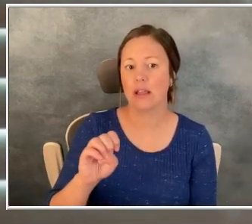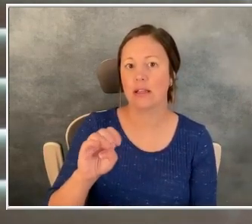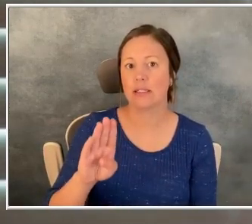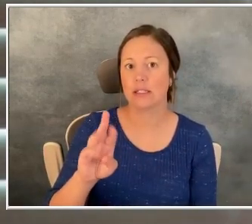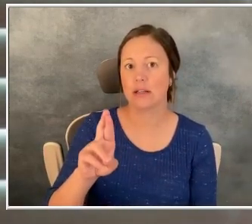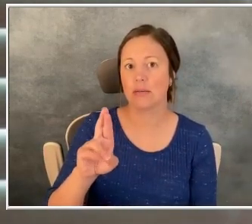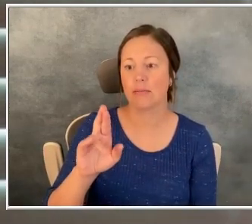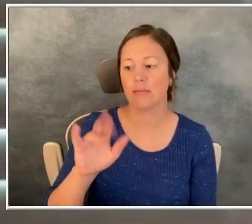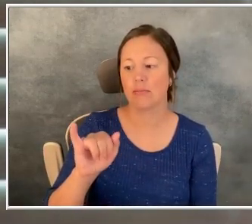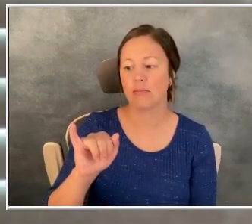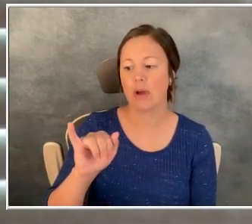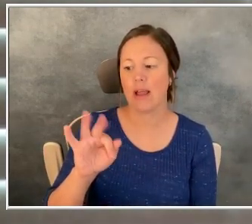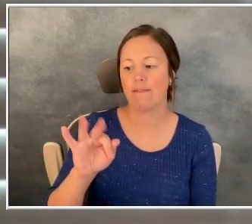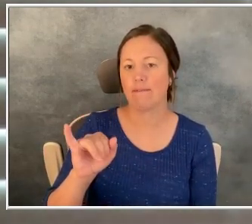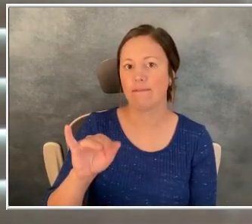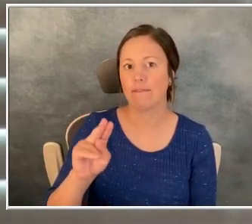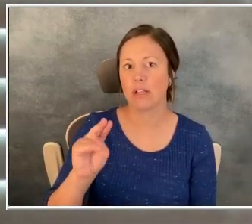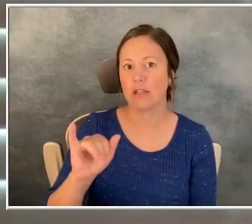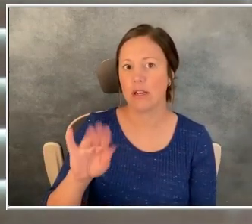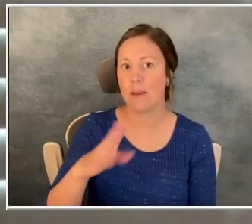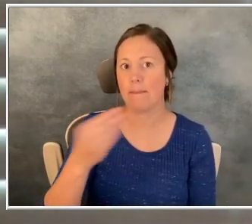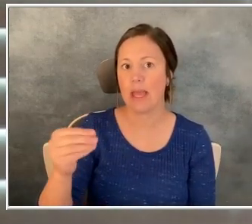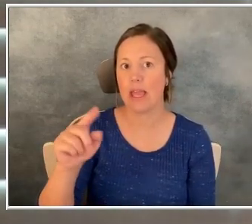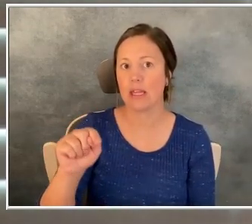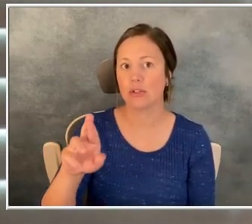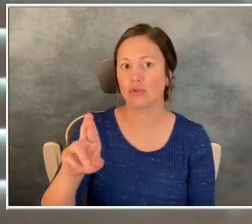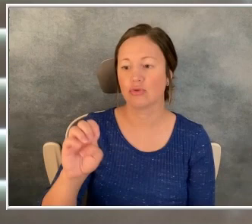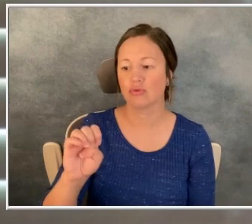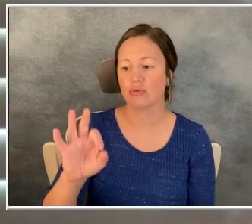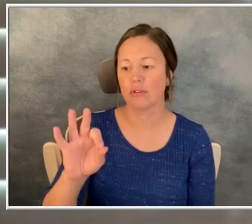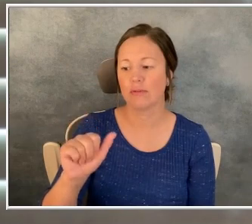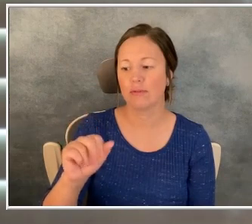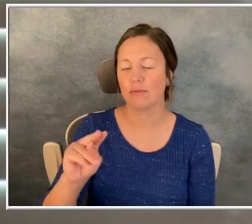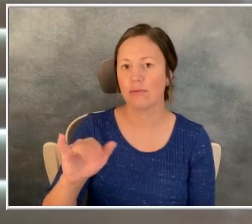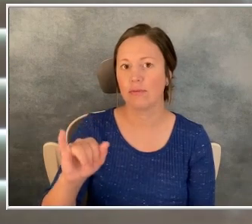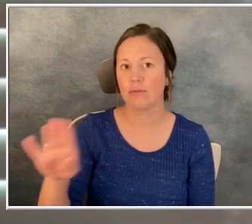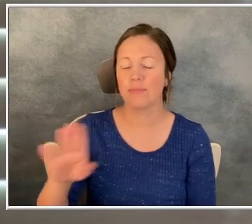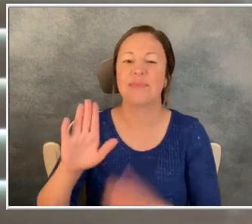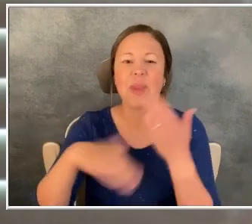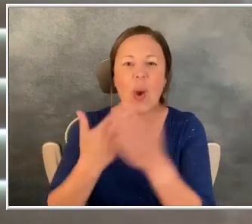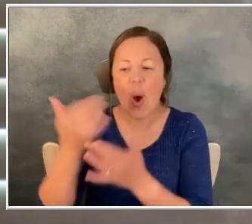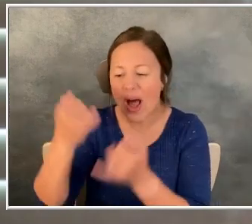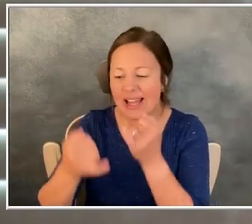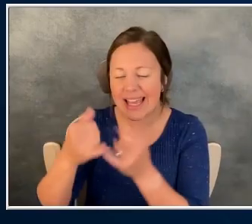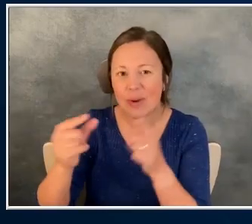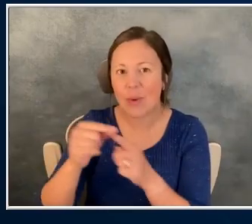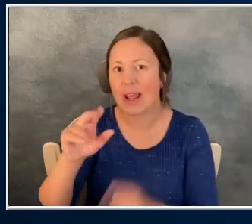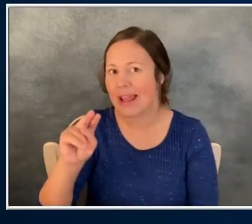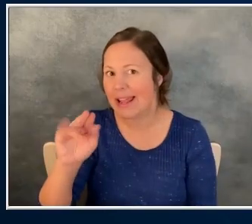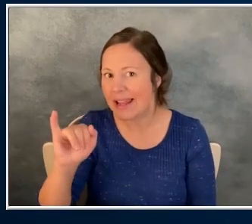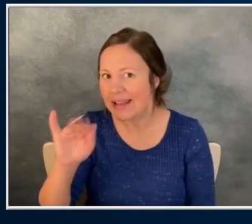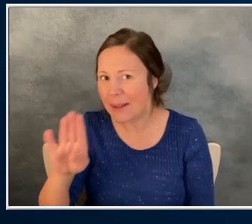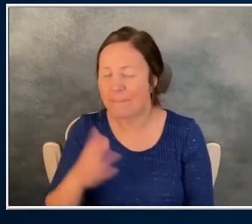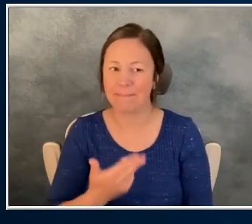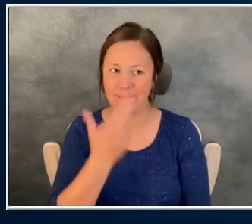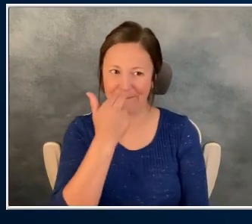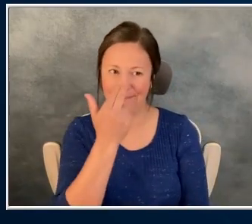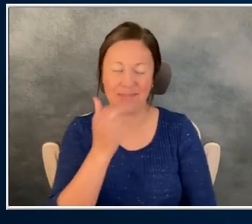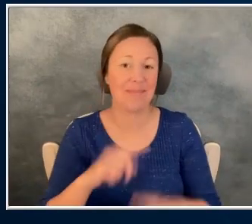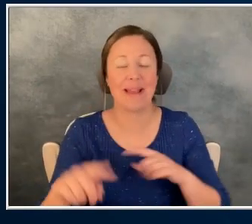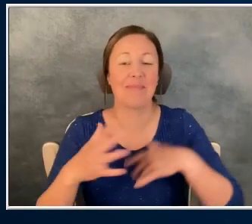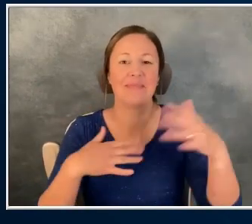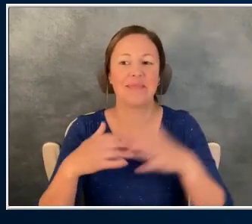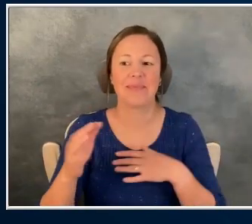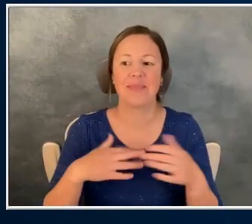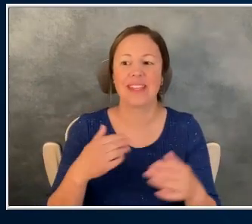Trimetinib and those are my, um, targeted therapy drugs that I have. They all end a nib. It's really funny. huh. Um, but yeah, so I